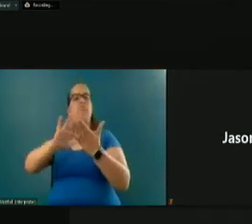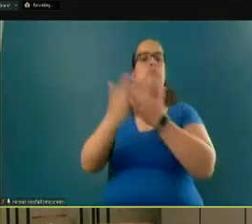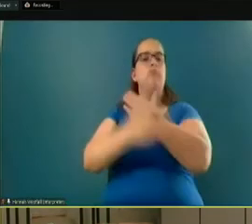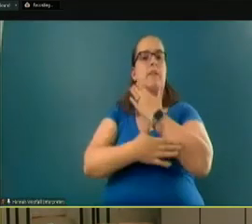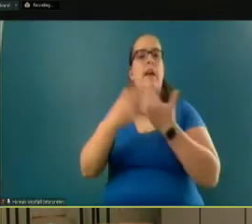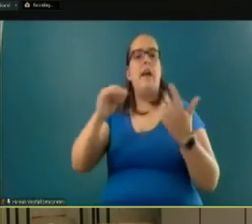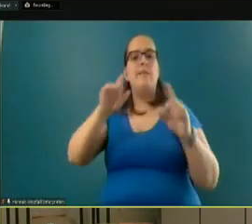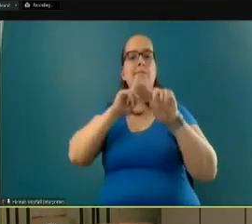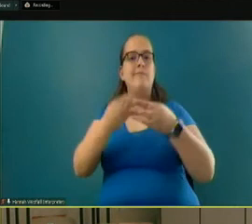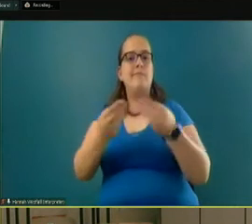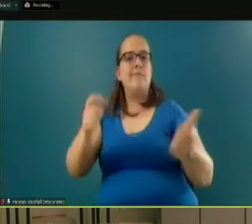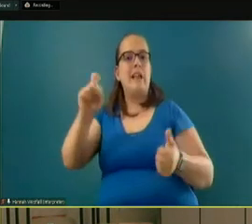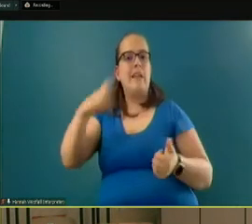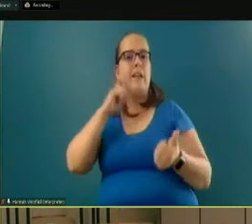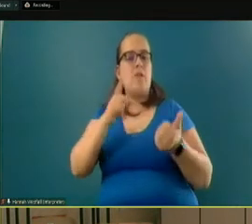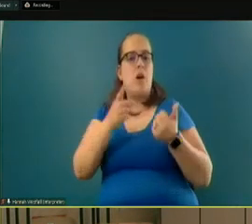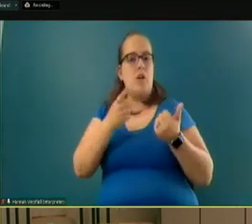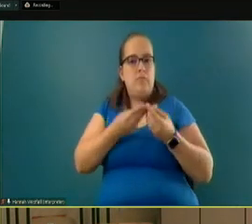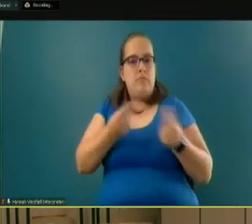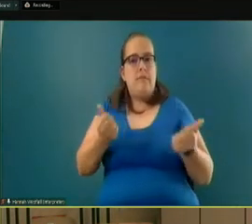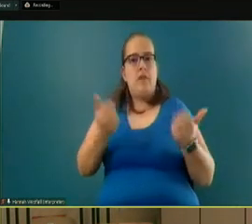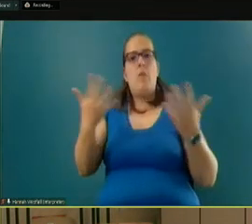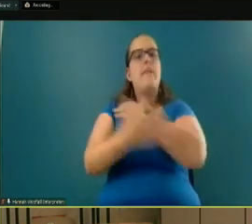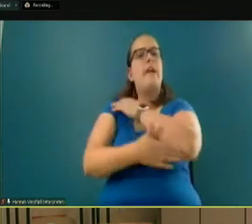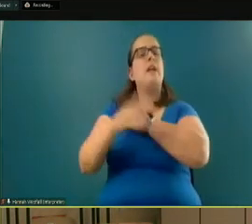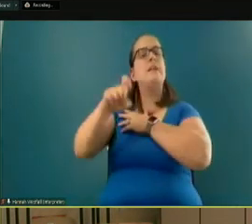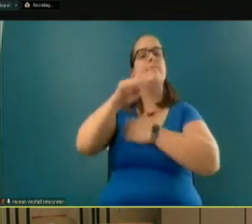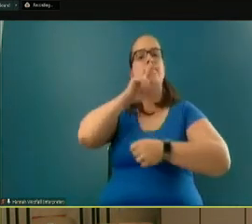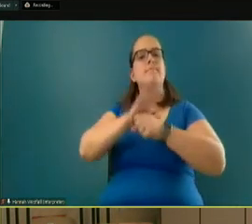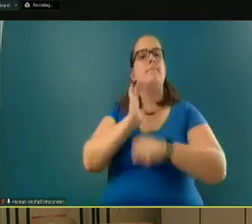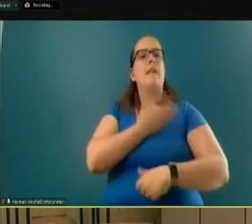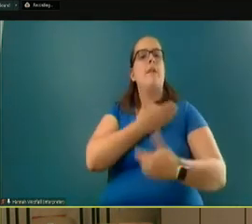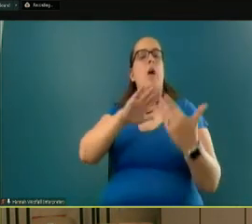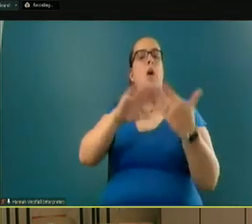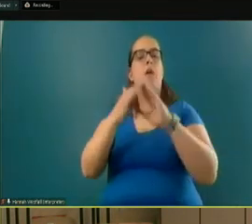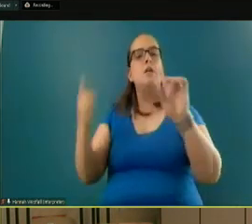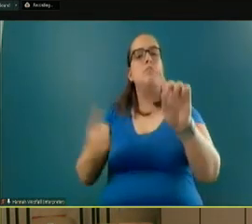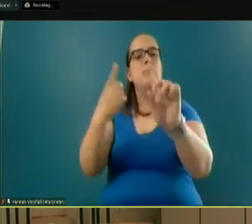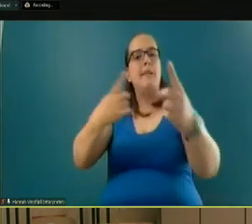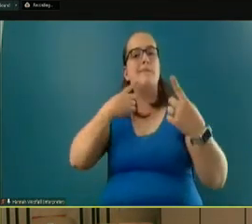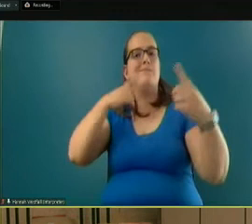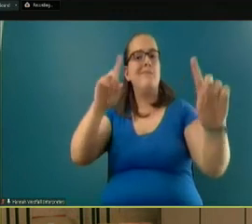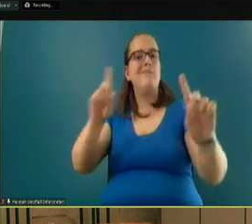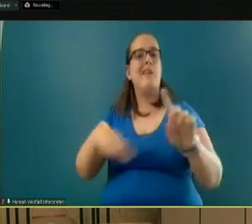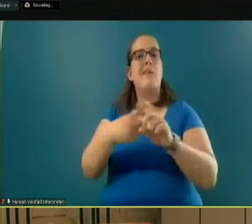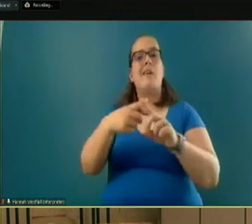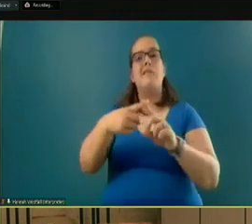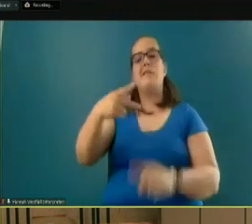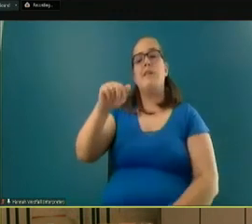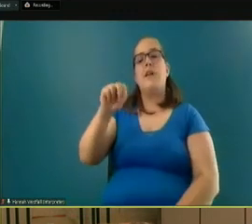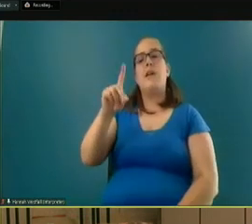needed to solve them? What does the county need to do to ensure our community perseveres and thrives once the pandemic is over?